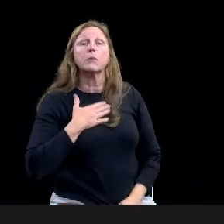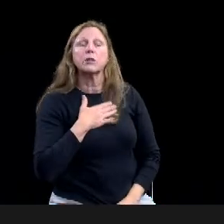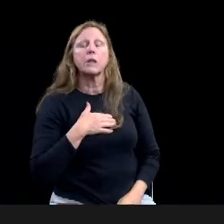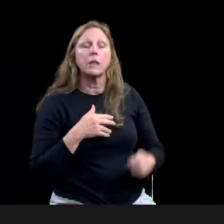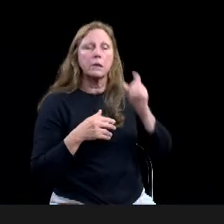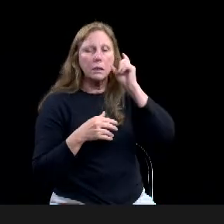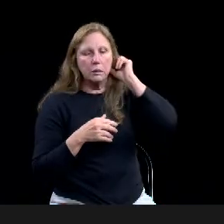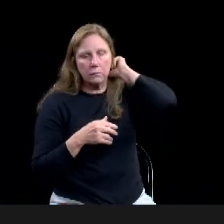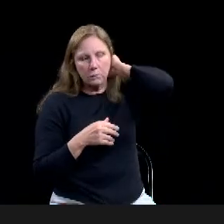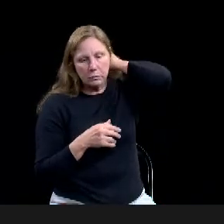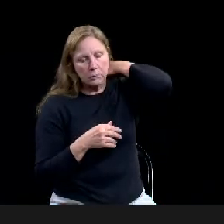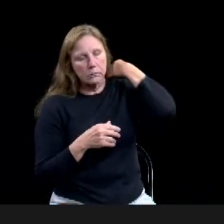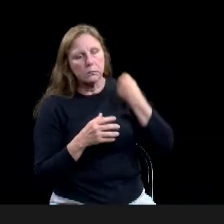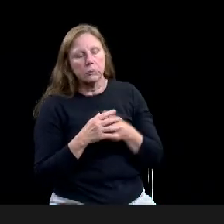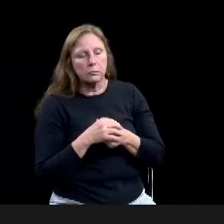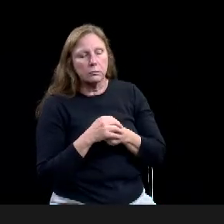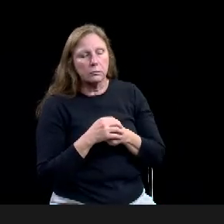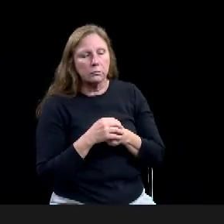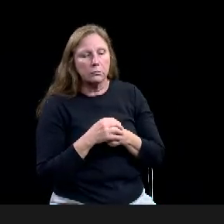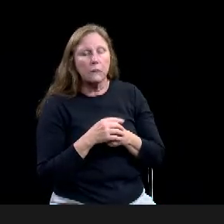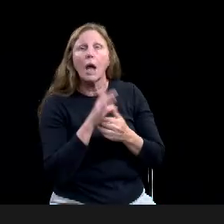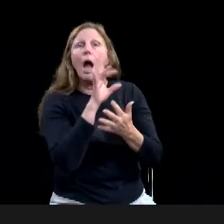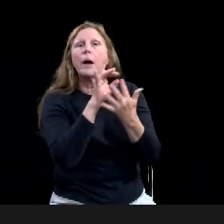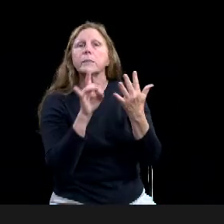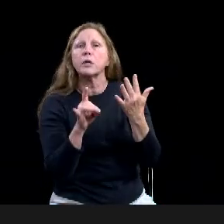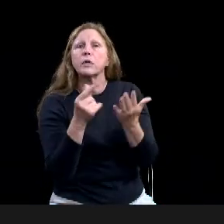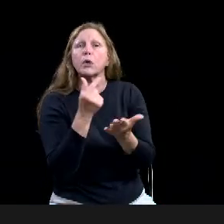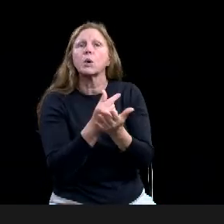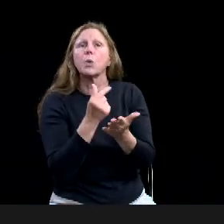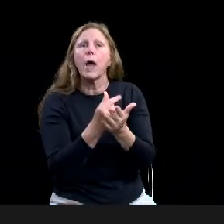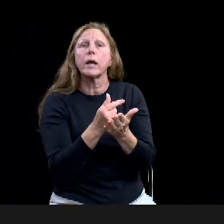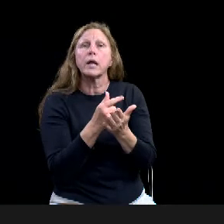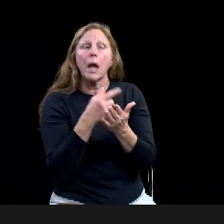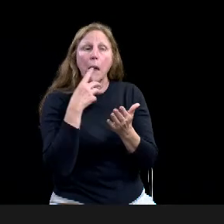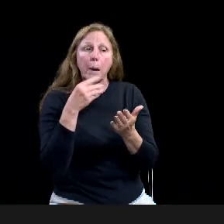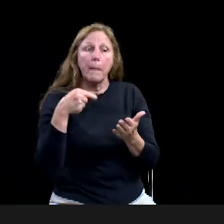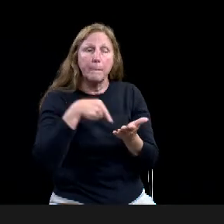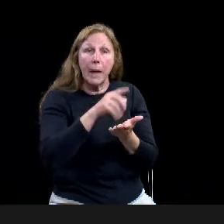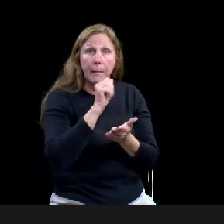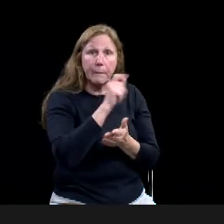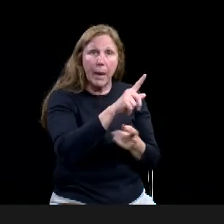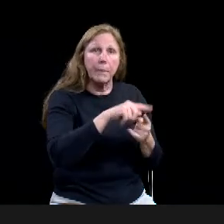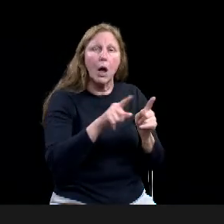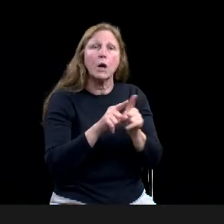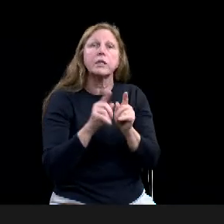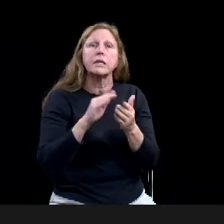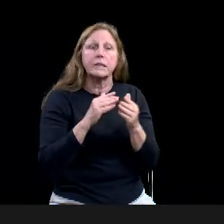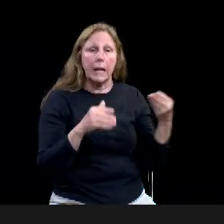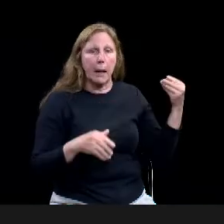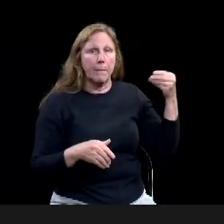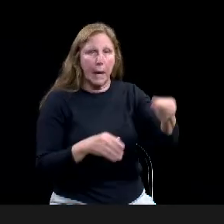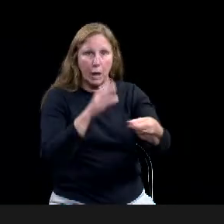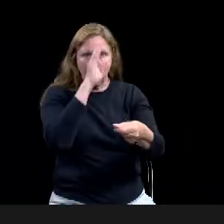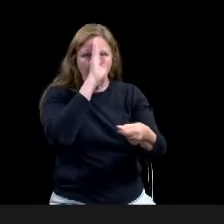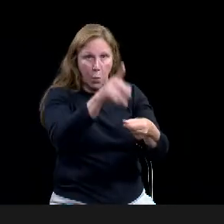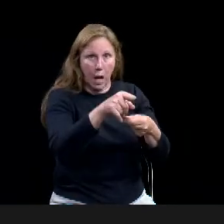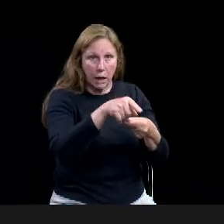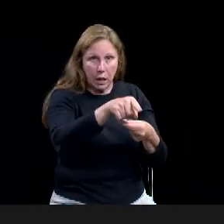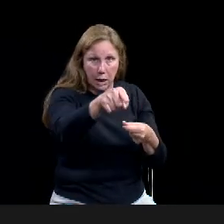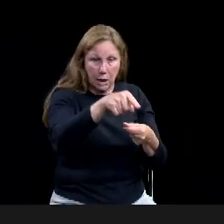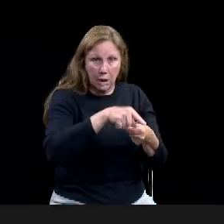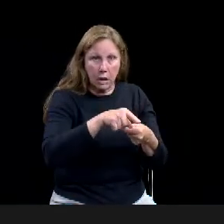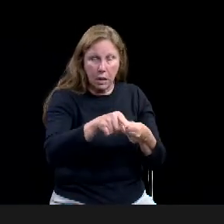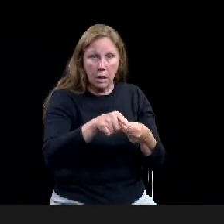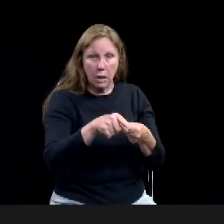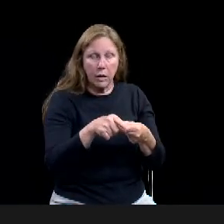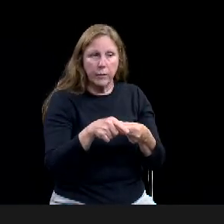pay directly to the vendor. And one of the requirements is that the neighborhood association has a federal tax identification number. Do